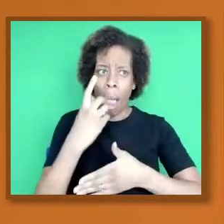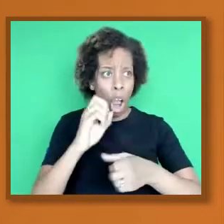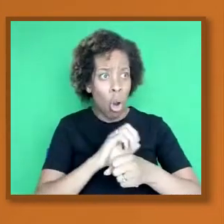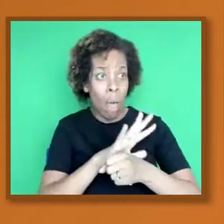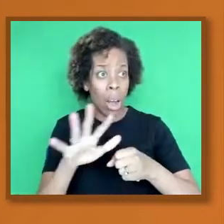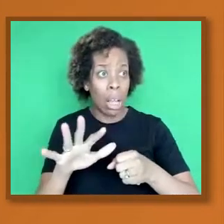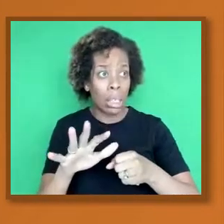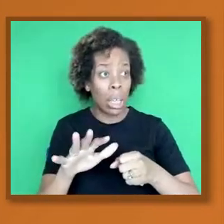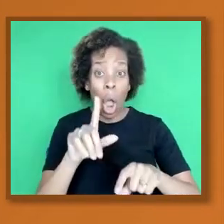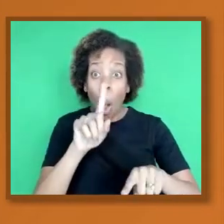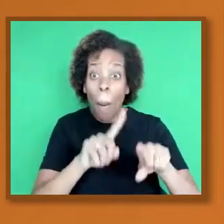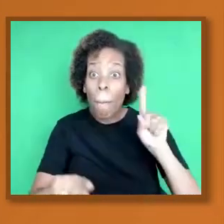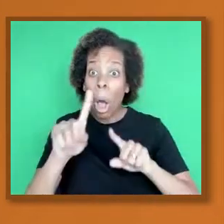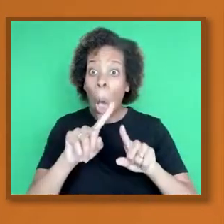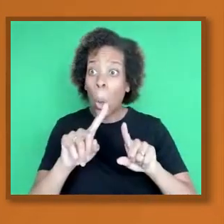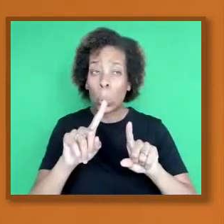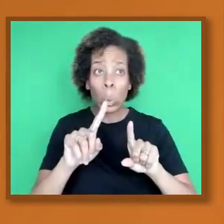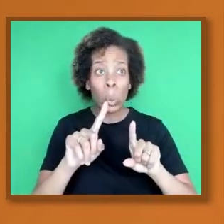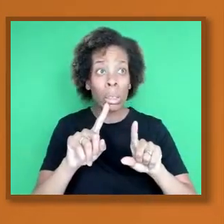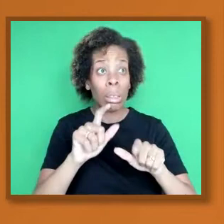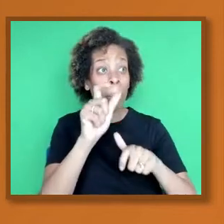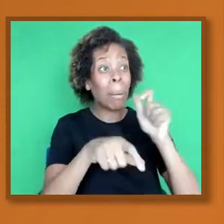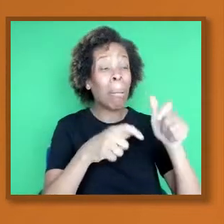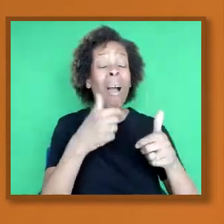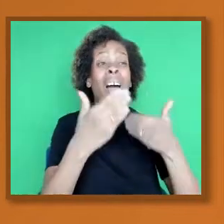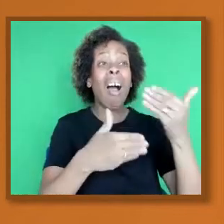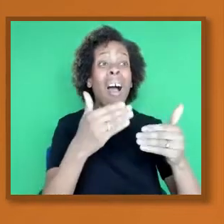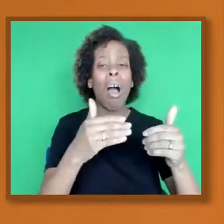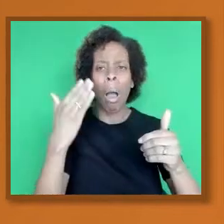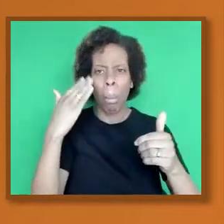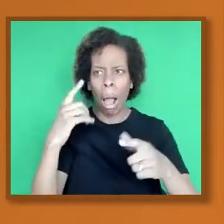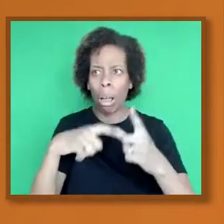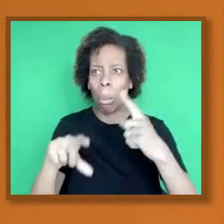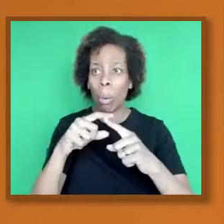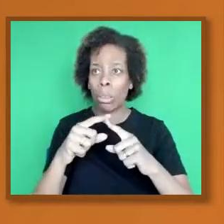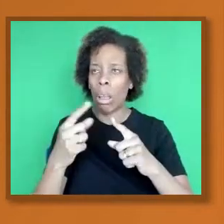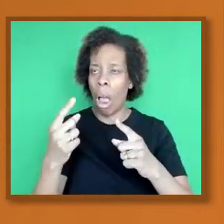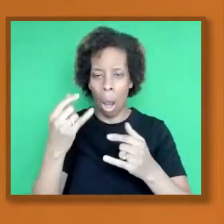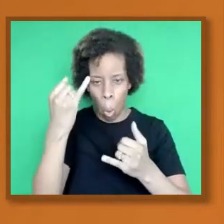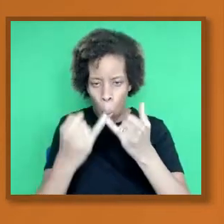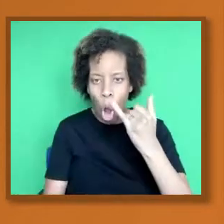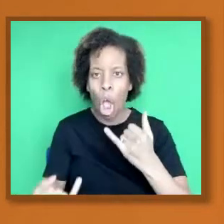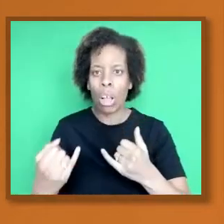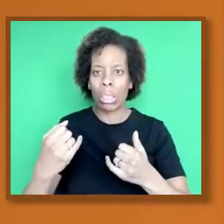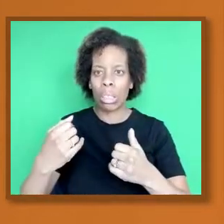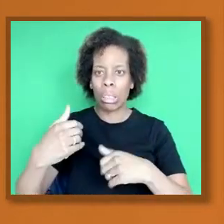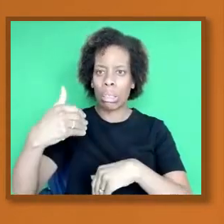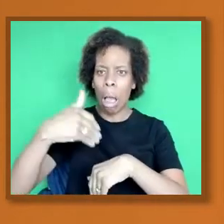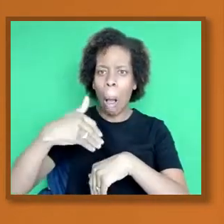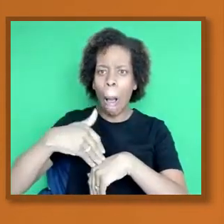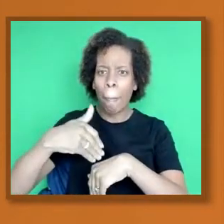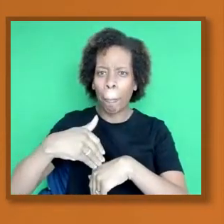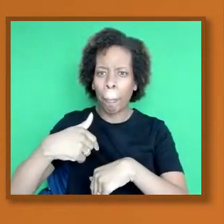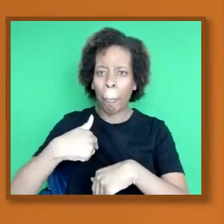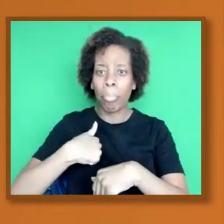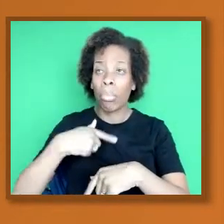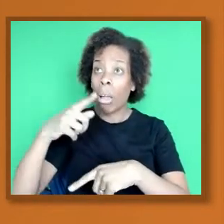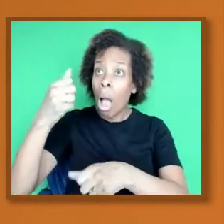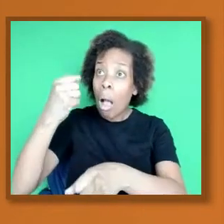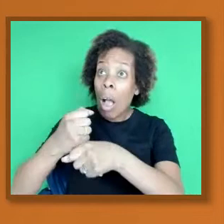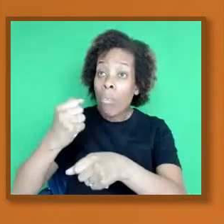to die? And where were the authorities, where were the government in relation to us then, when they knew these things?